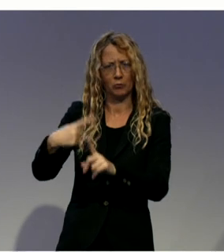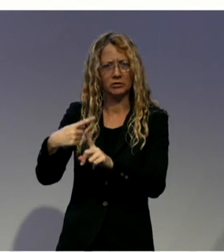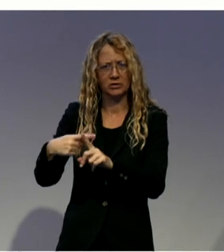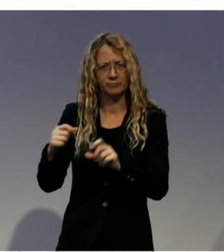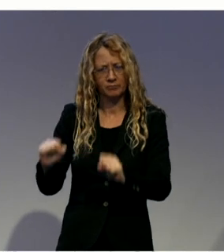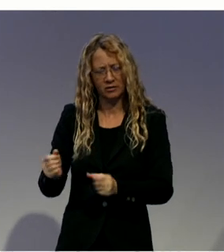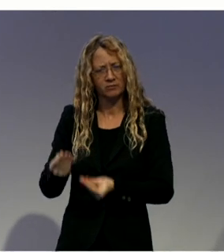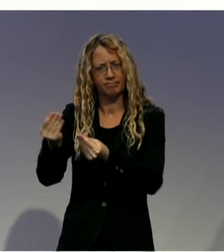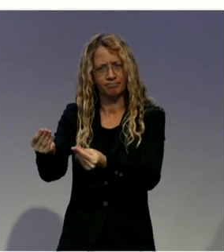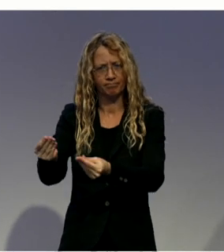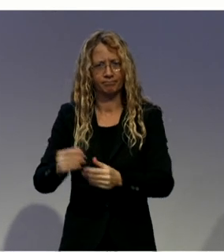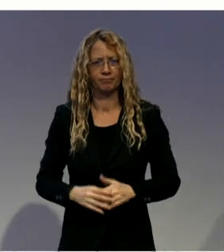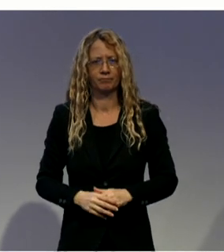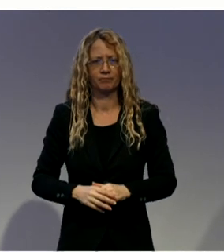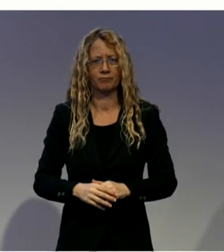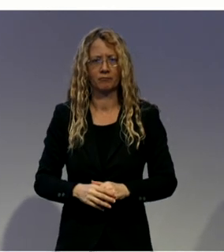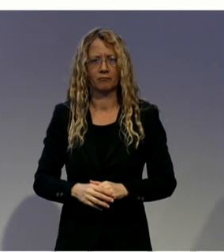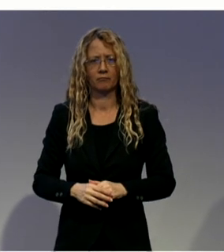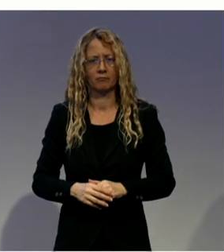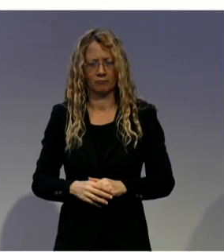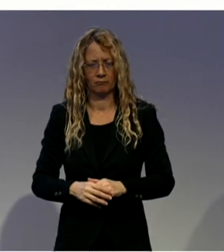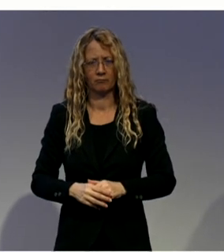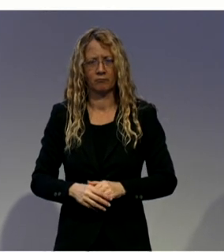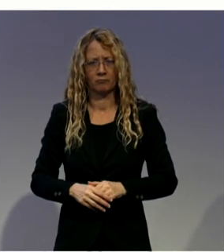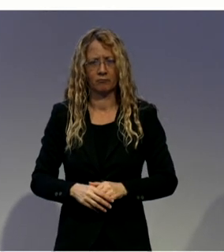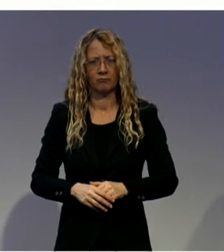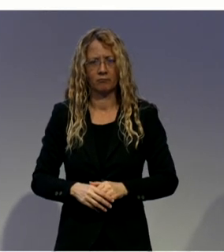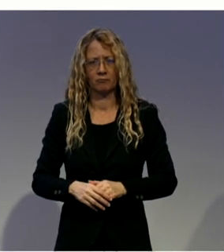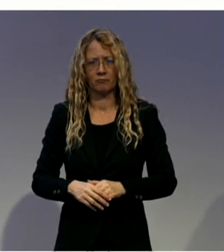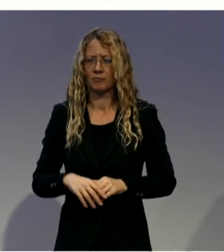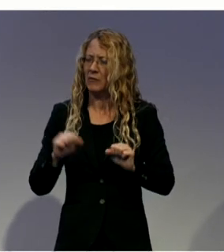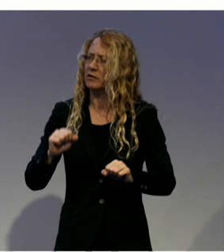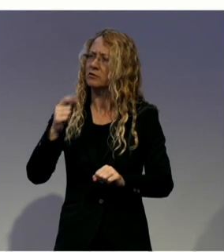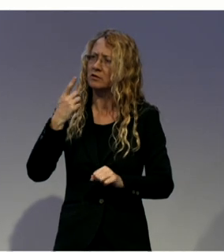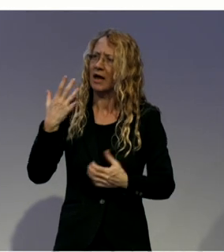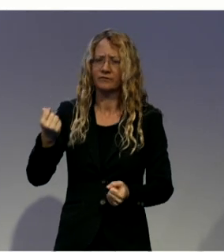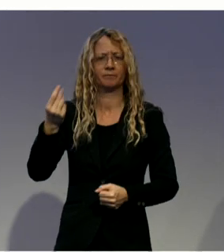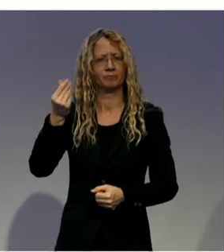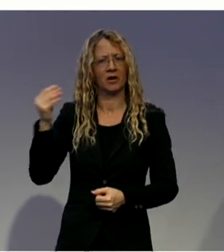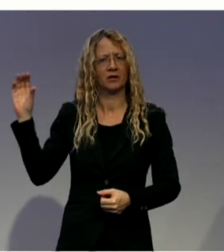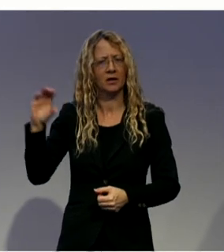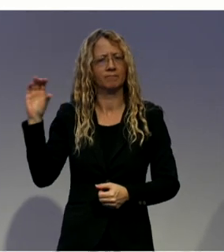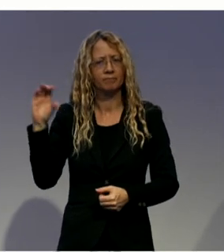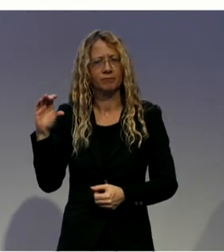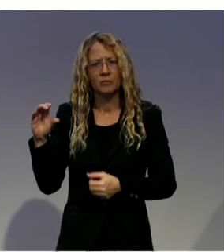health support for those with financial need and those living with a severe impairment.